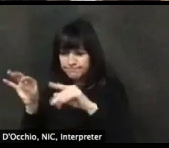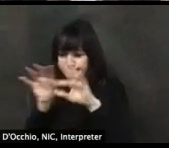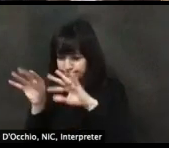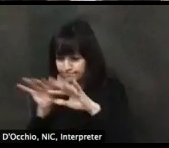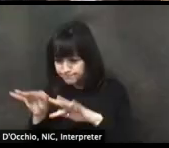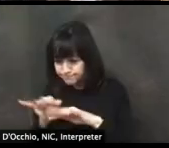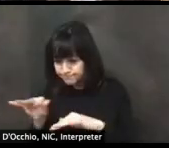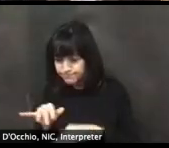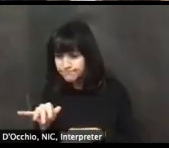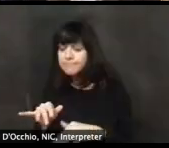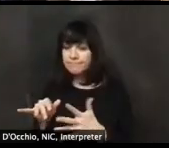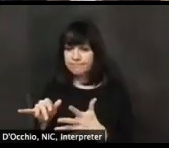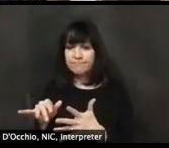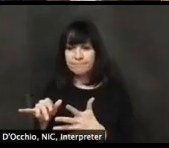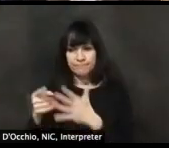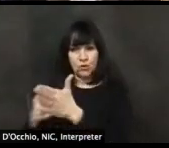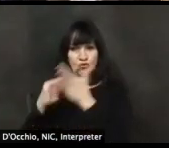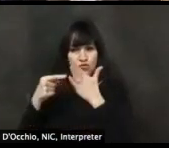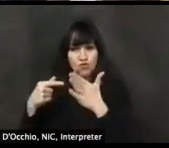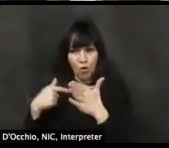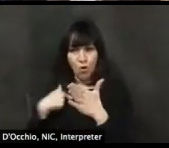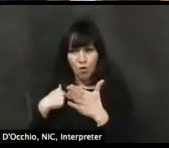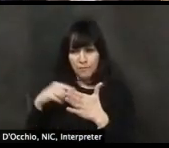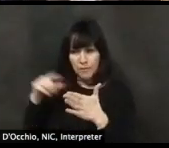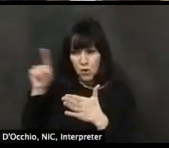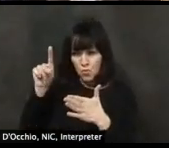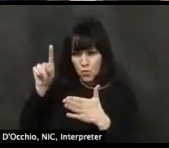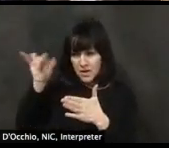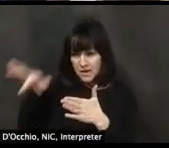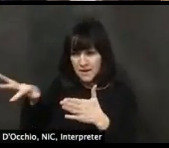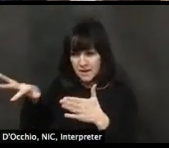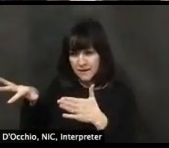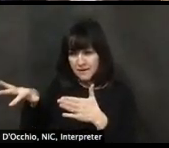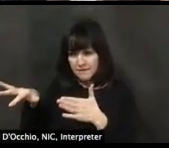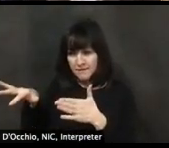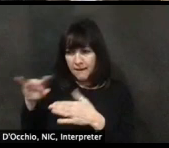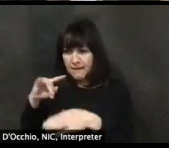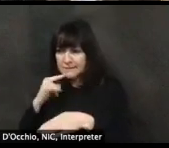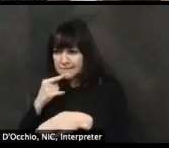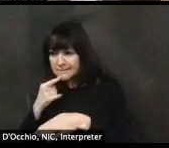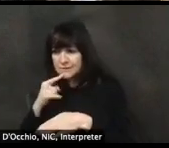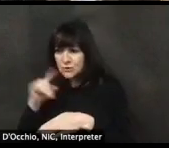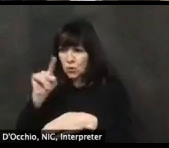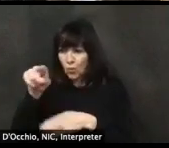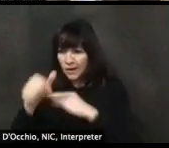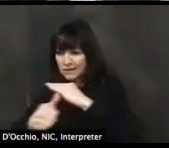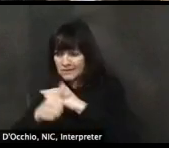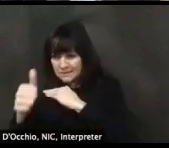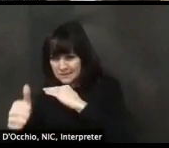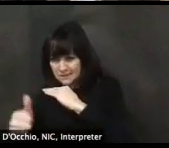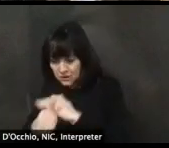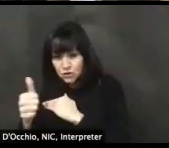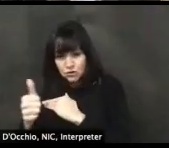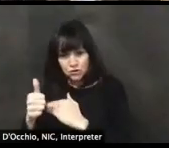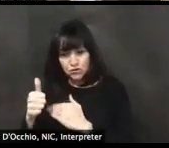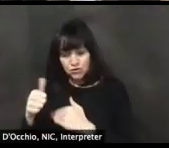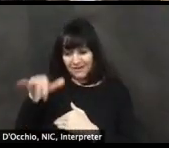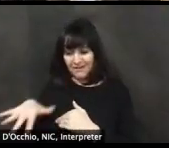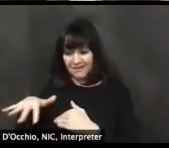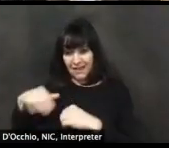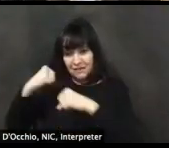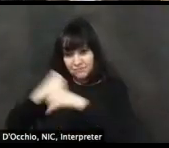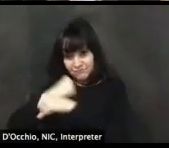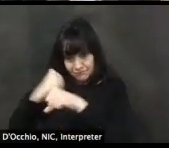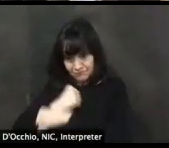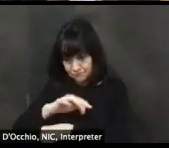or lagging indicators. And so we really are looking at a set of indicators to help us better understand the trends.